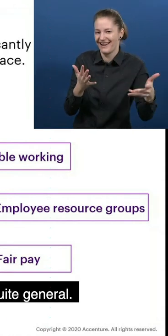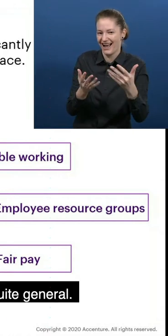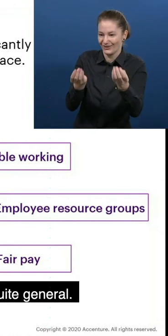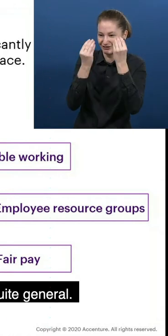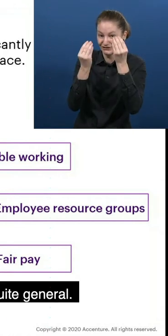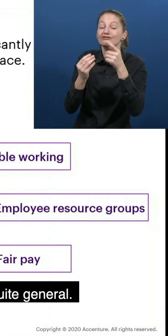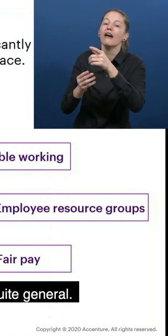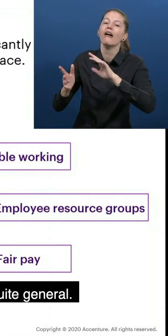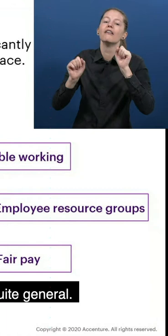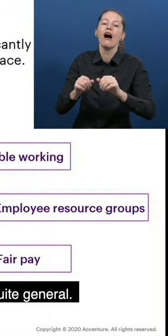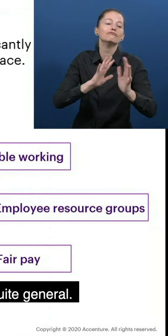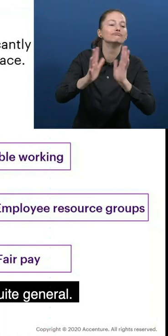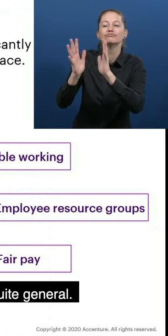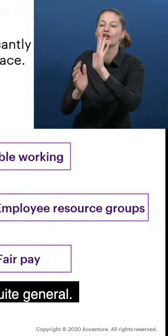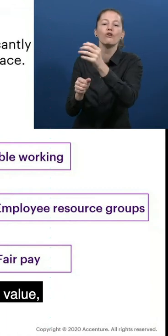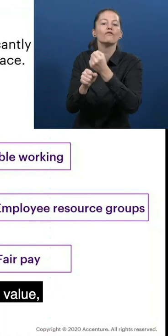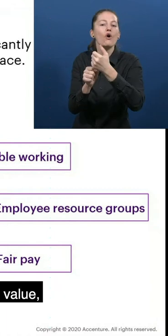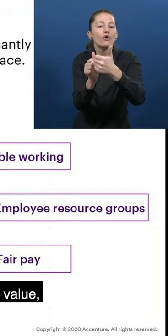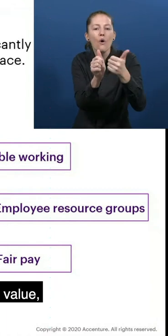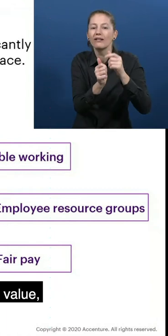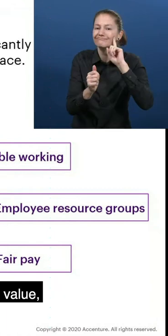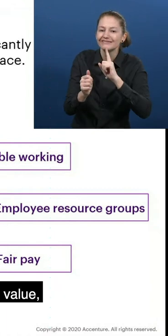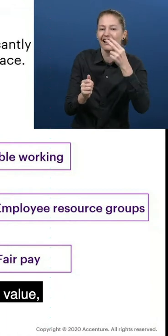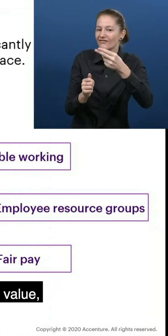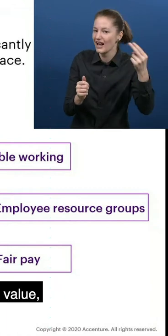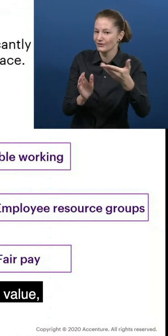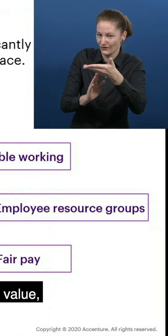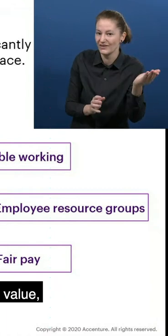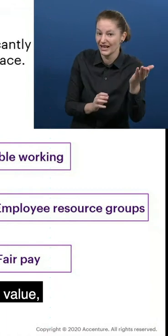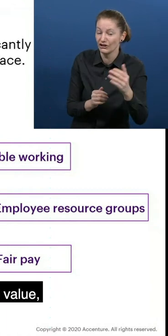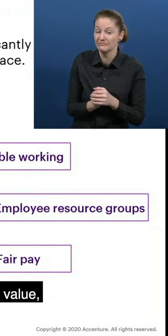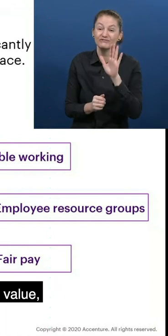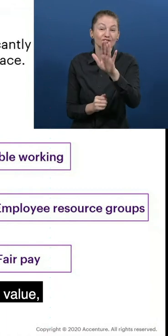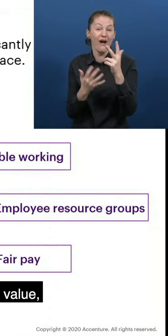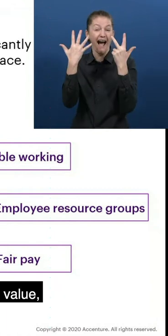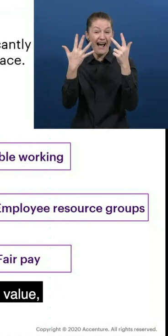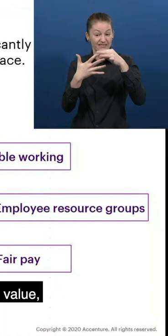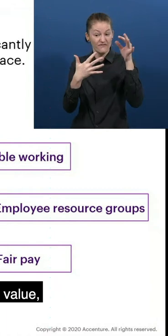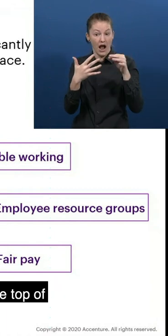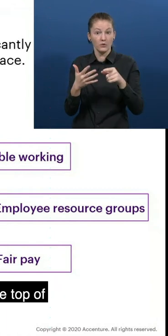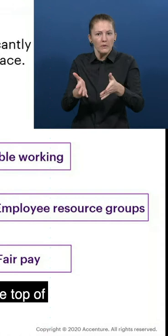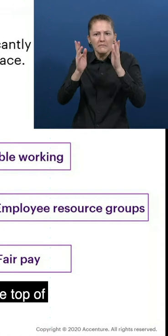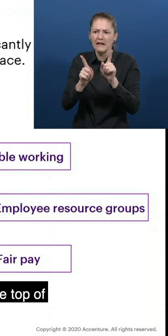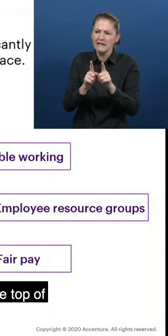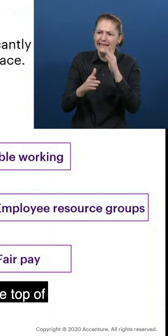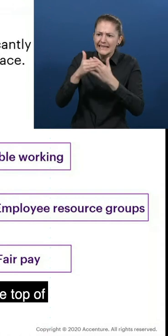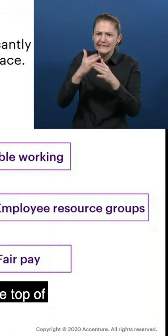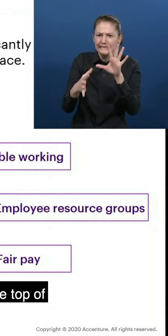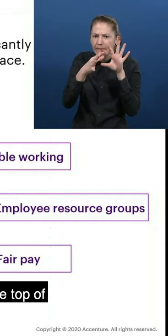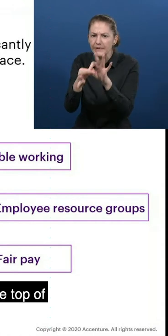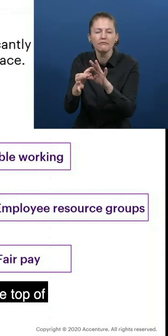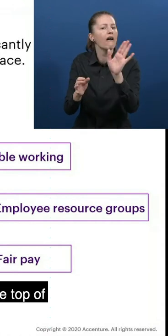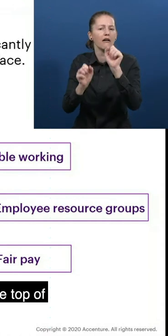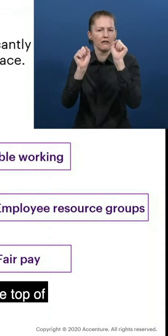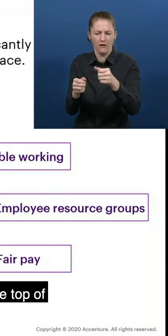you will have noticed that the eight factors are quite general. They're not obviously disability specific at face value. But we know there's an